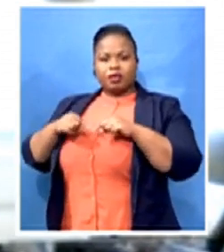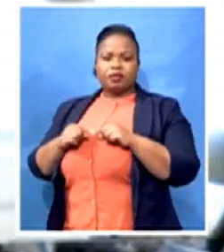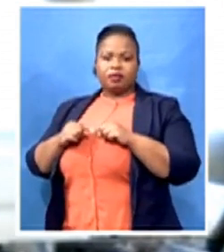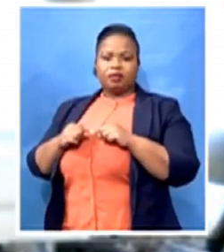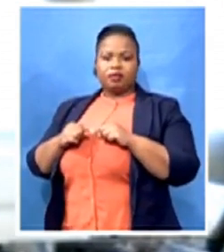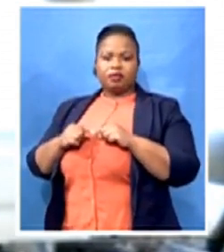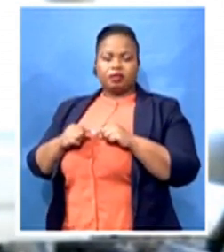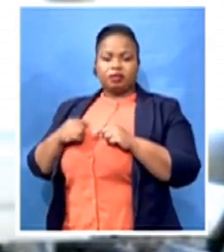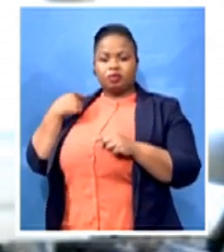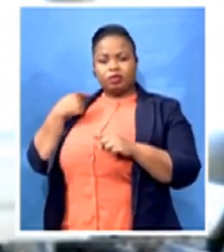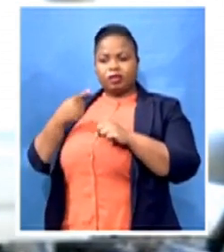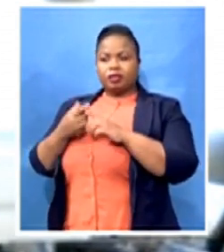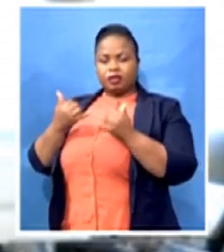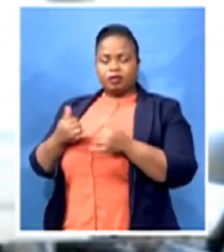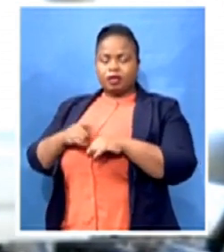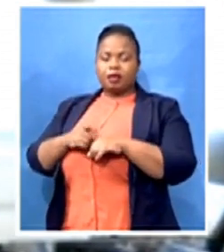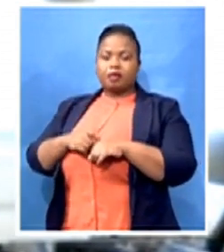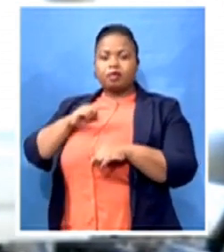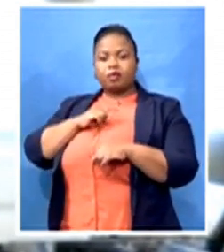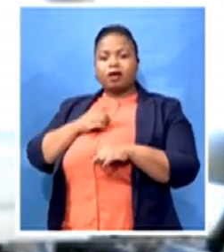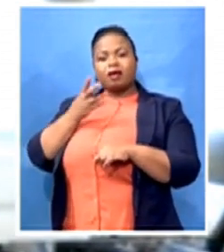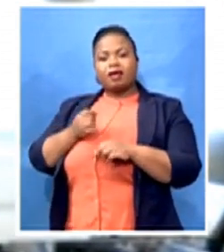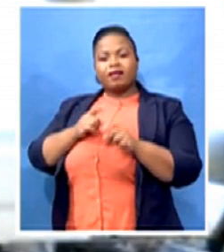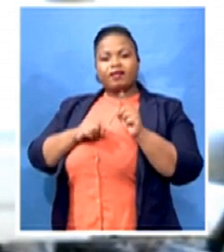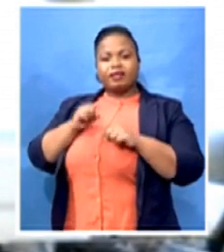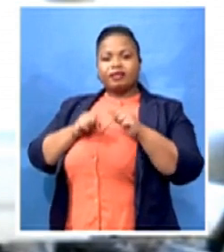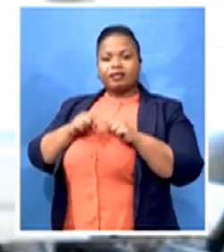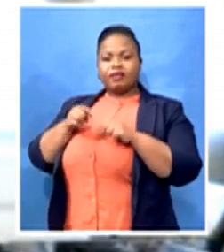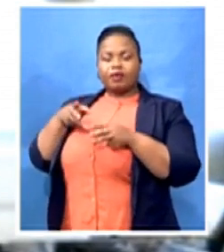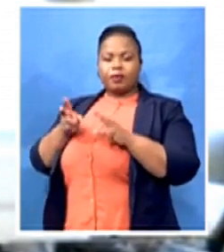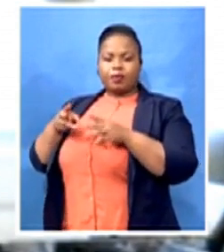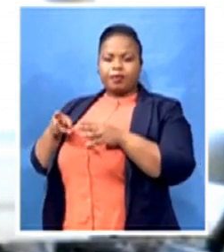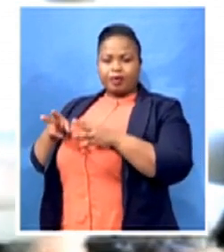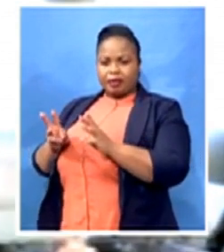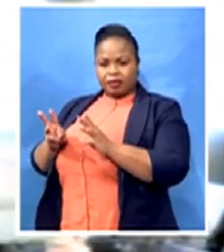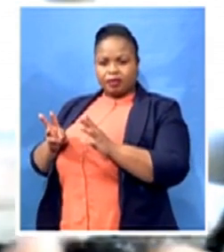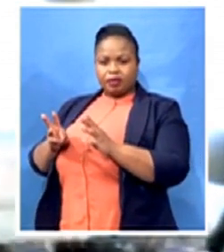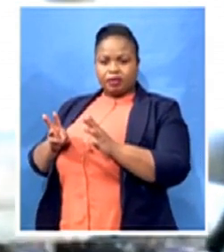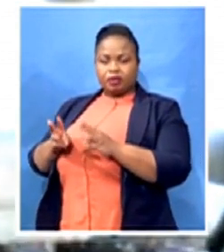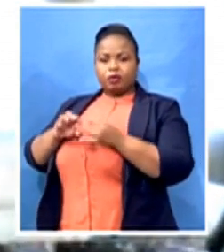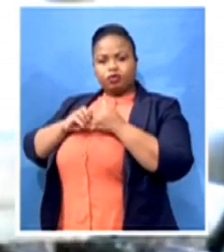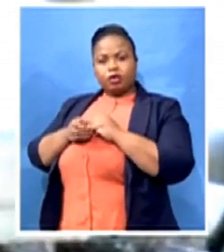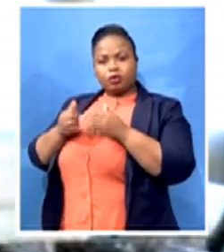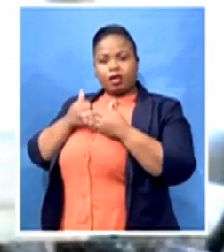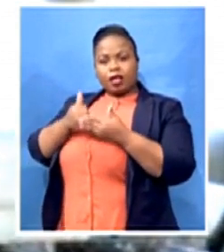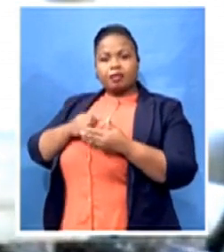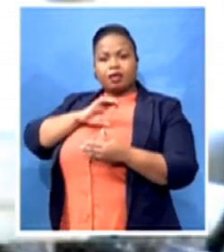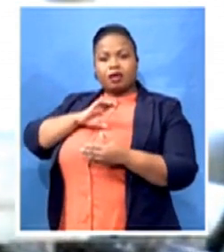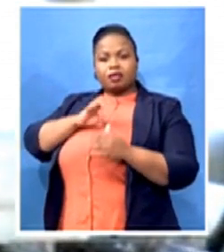are means and ways that they are trying to assist the consumers at this time. You know, they have also saved